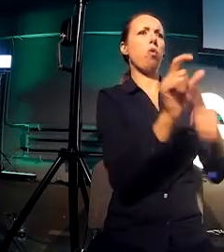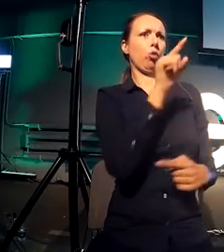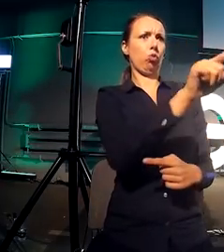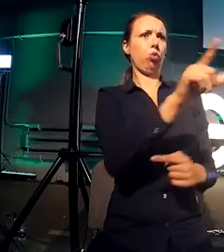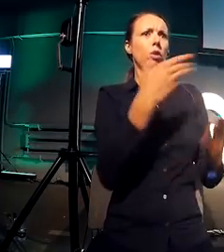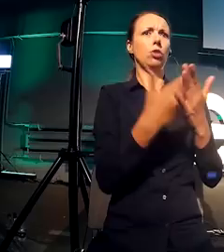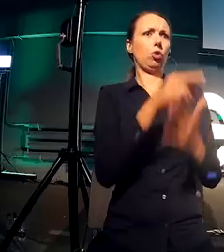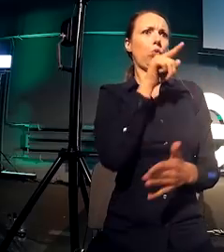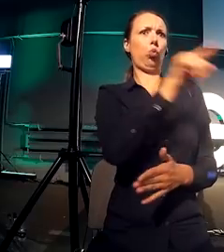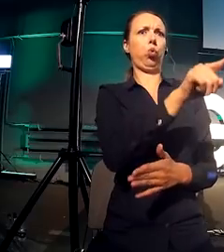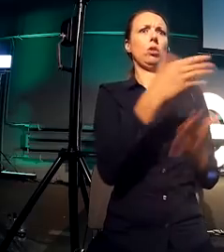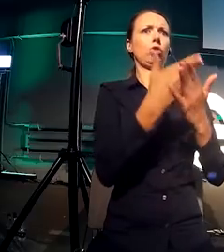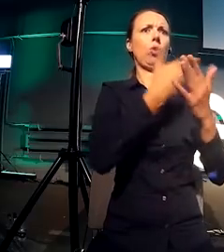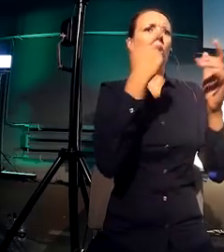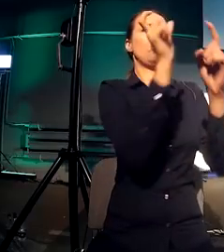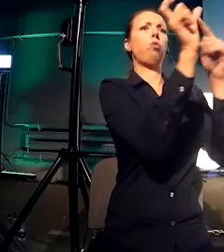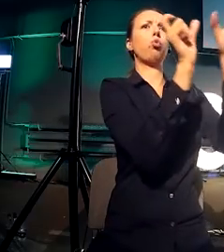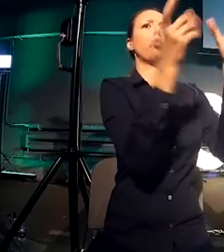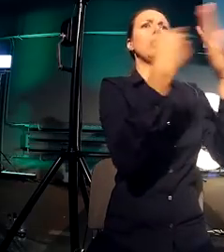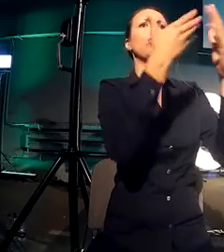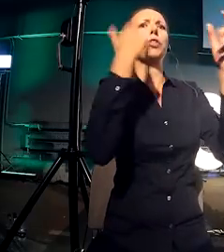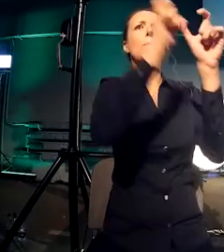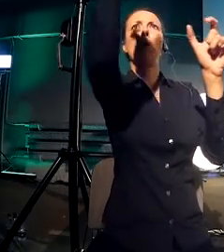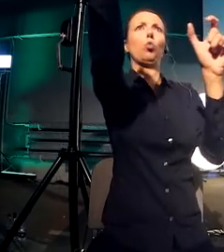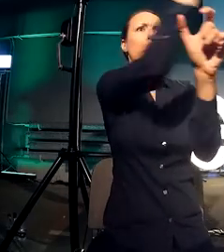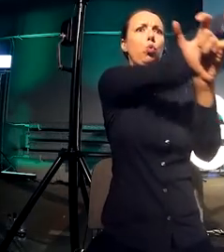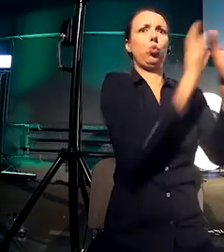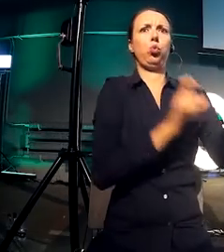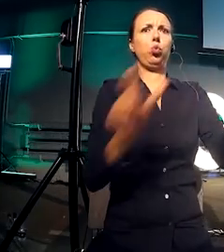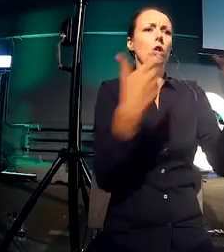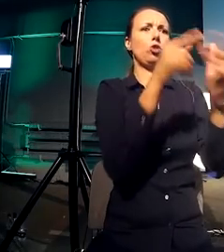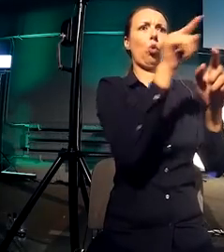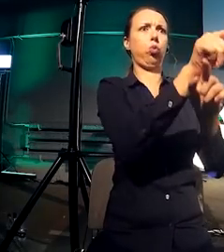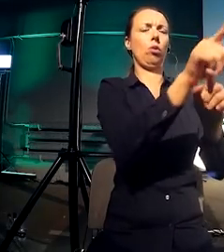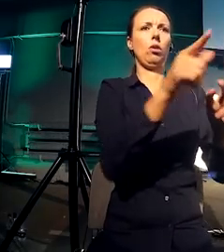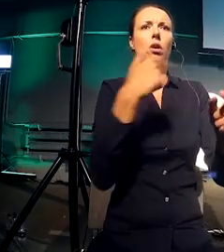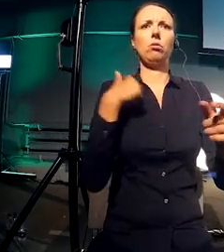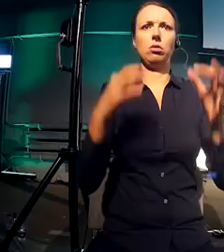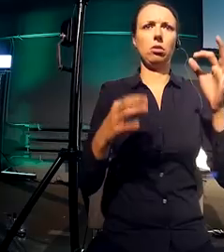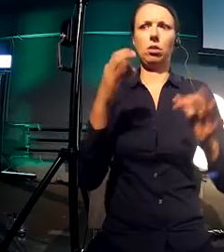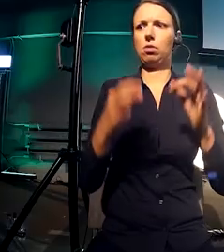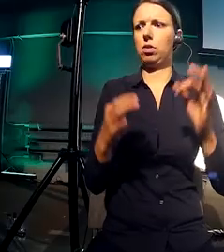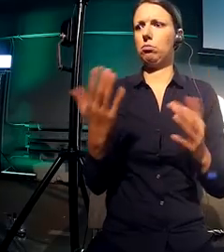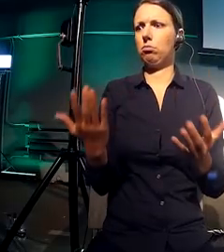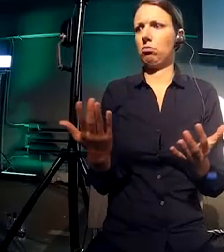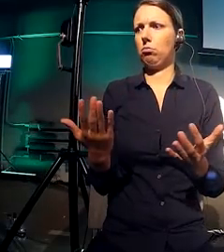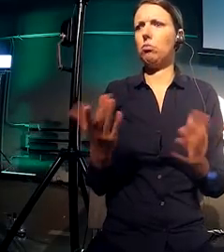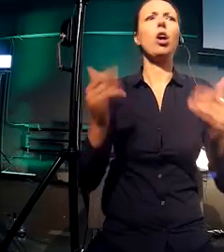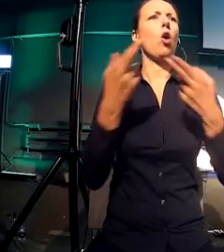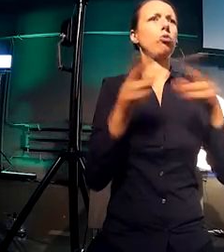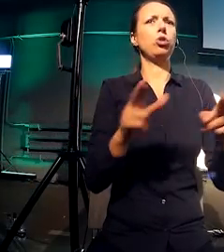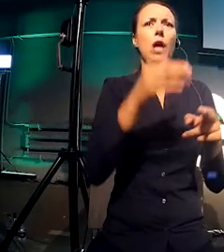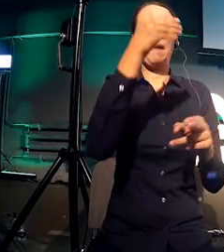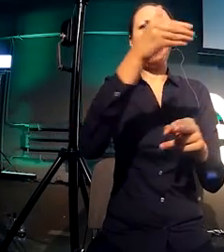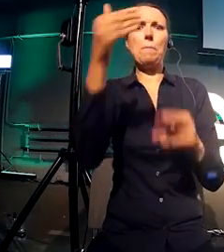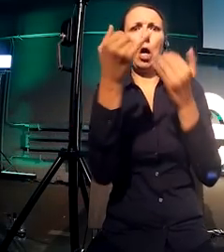And I didn't know what to tell them. Like, what the fuck is the difference between a few millimeters at the bottom of the page, whether it's here, whether it's here.